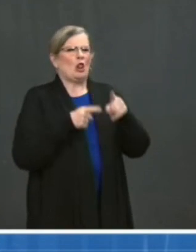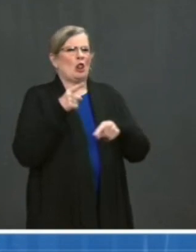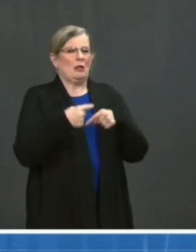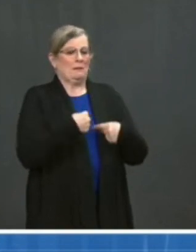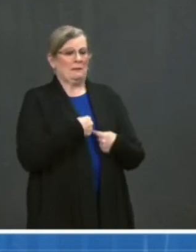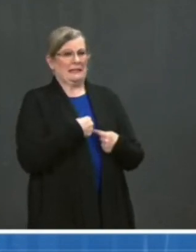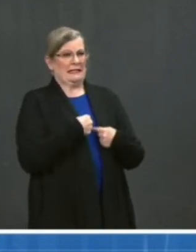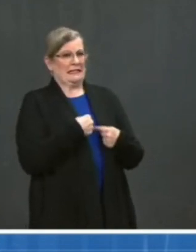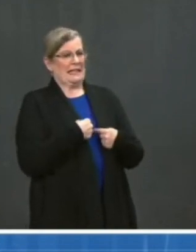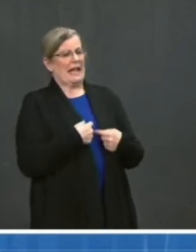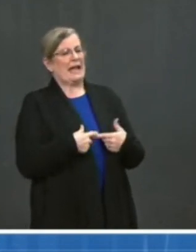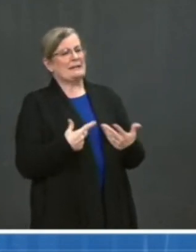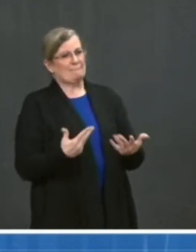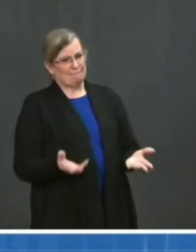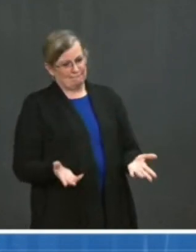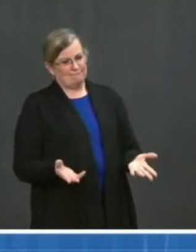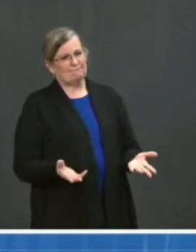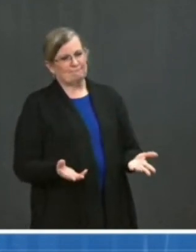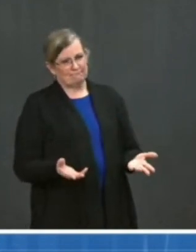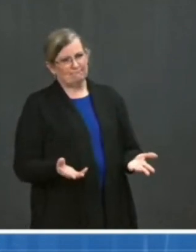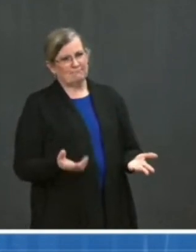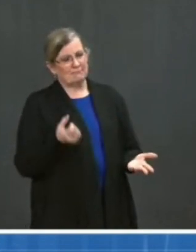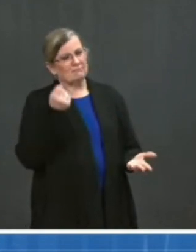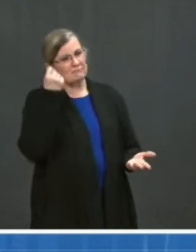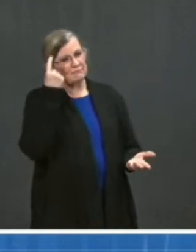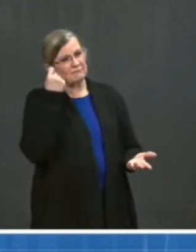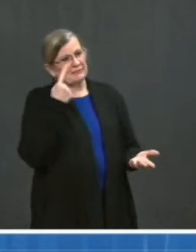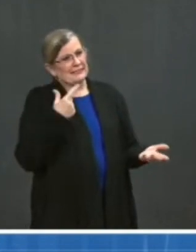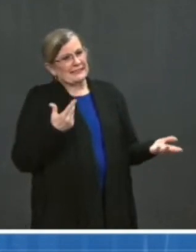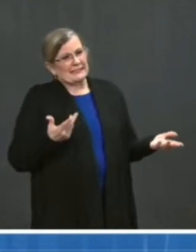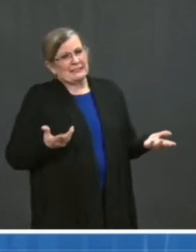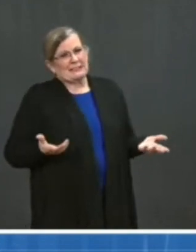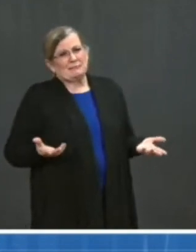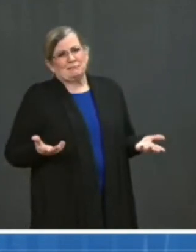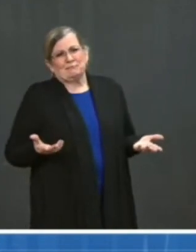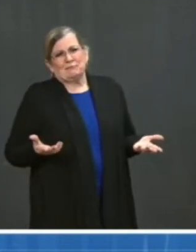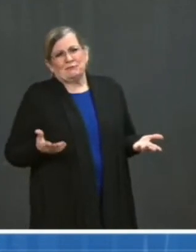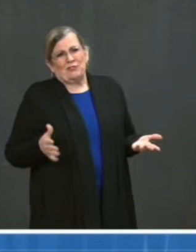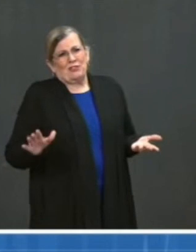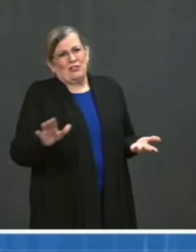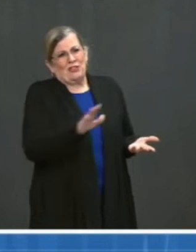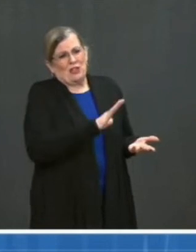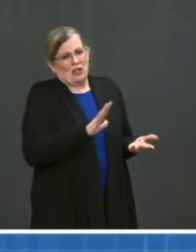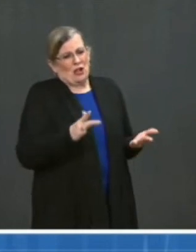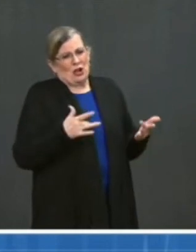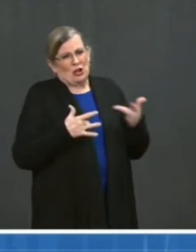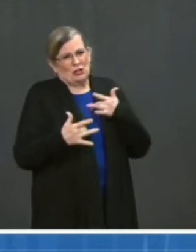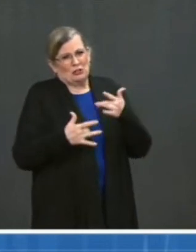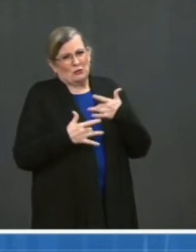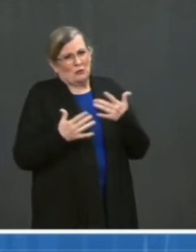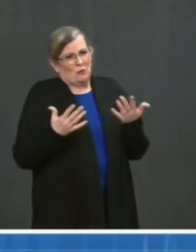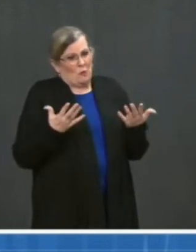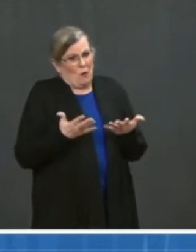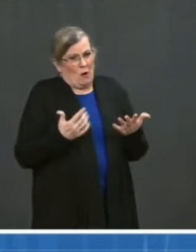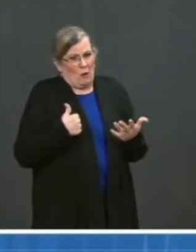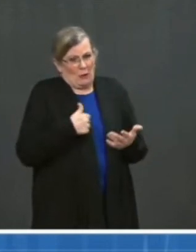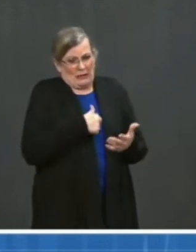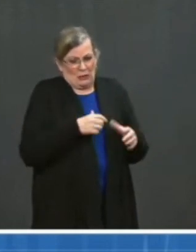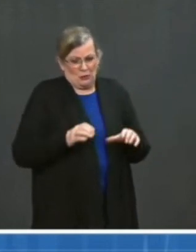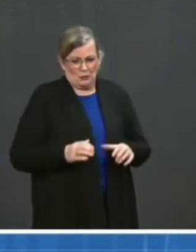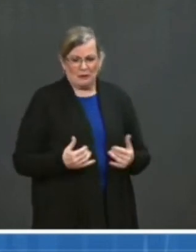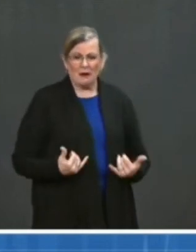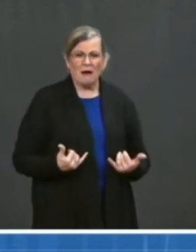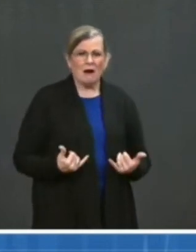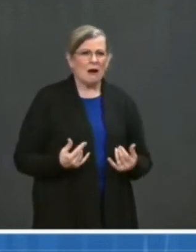And I just think it's a reflection, you know, I guess of concern about what we're doing now compared to what was being done